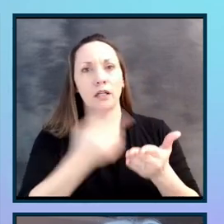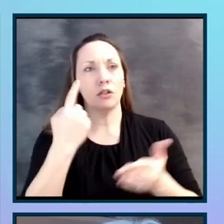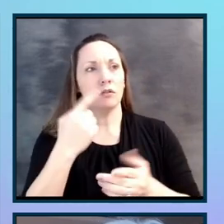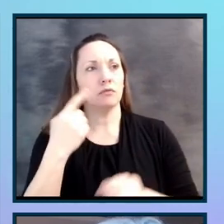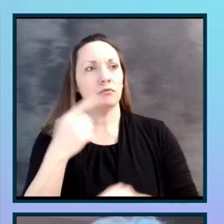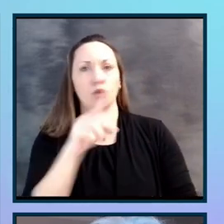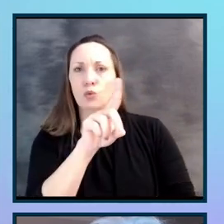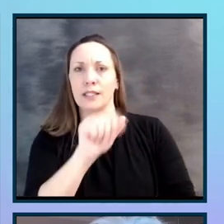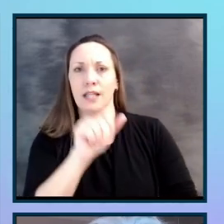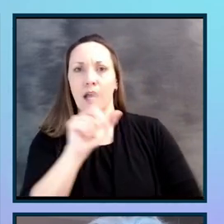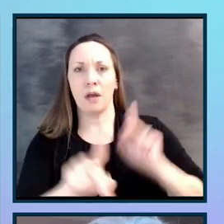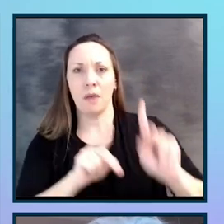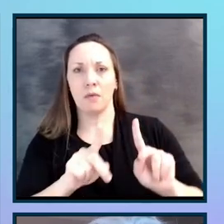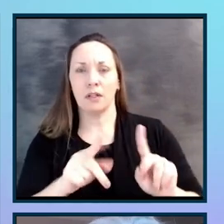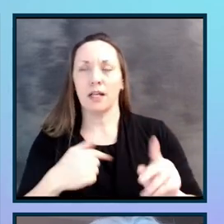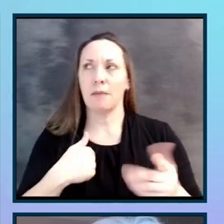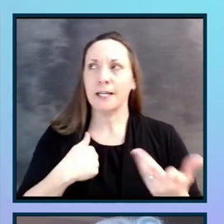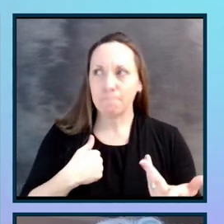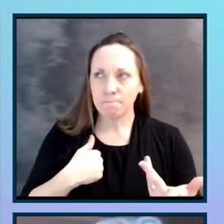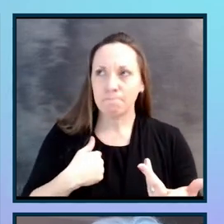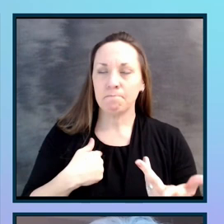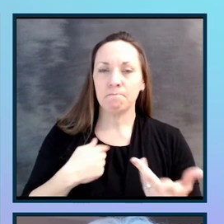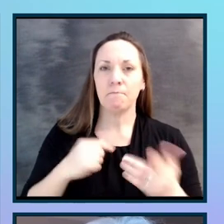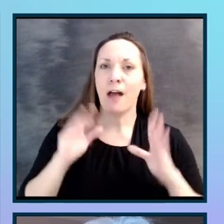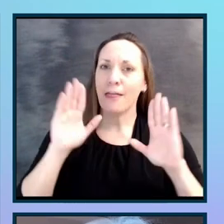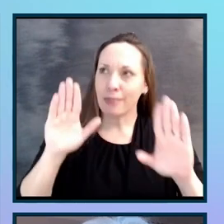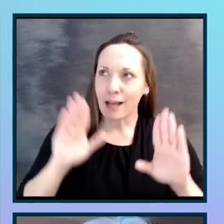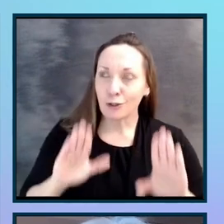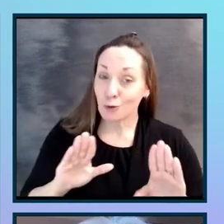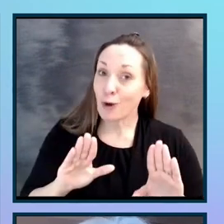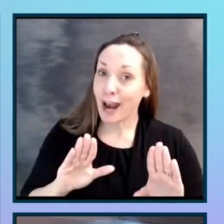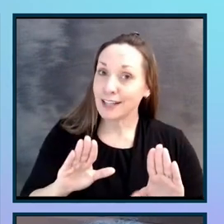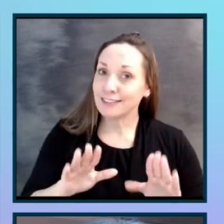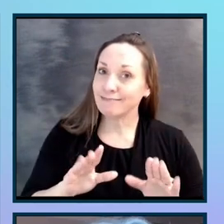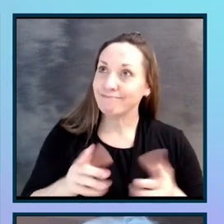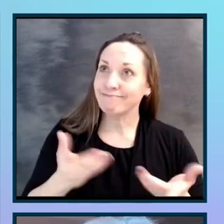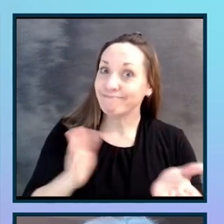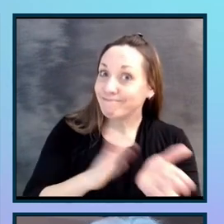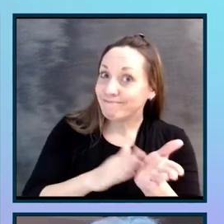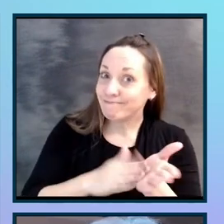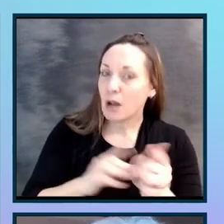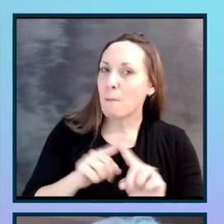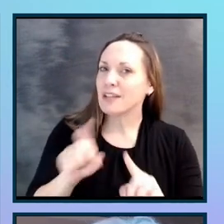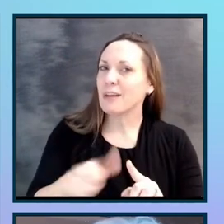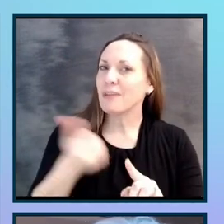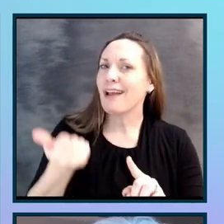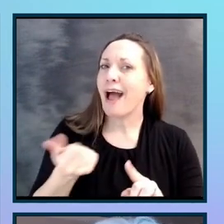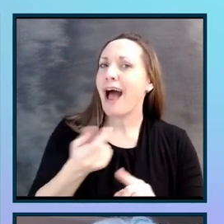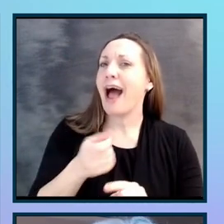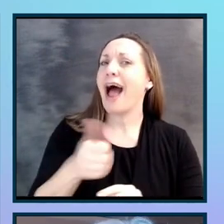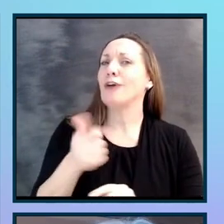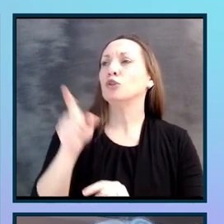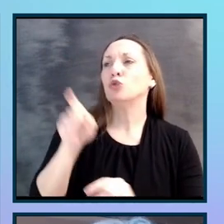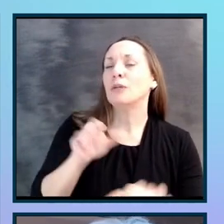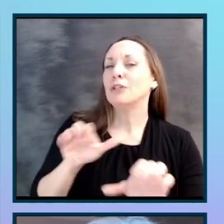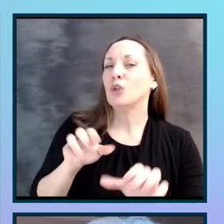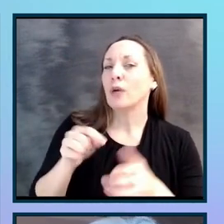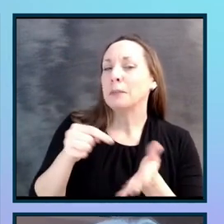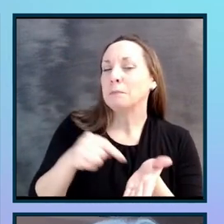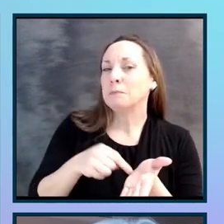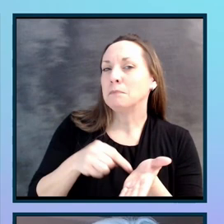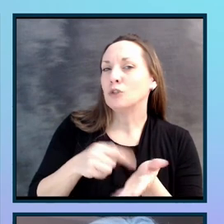I'm like, that's so great that you do that. Congratulations. Here's something else you should be doing to ensure